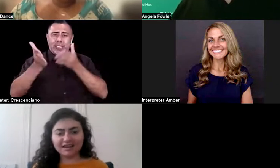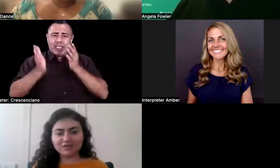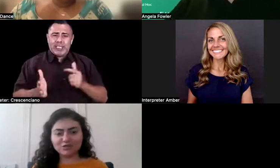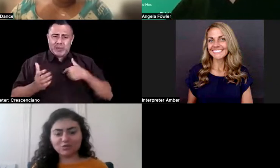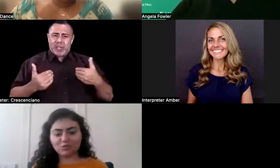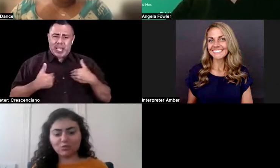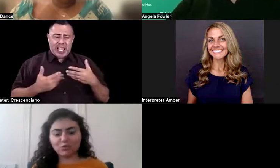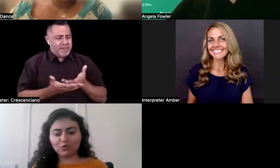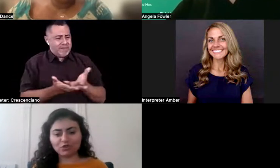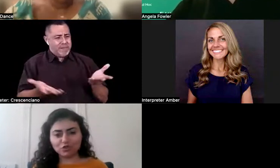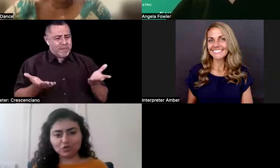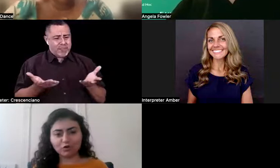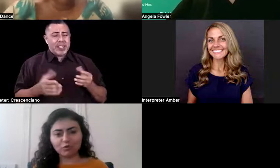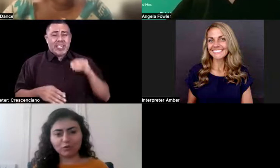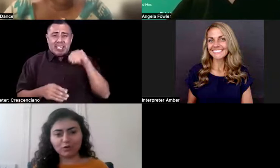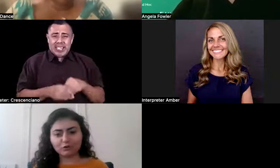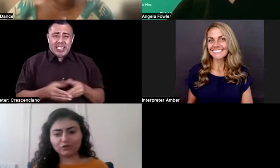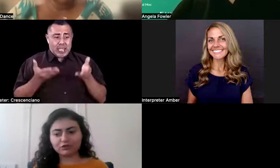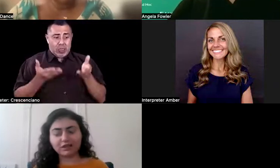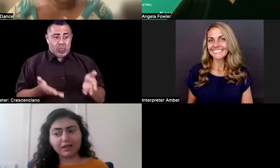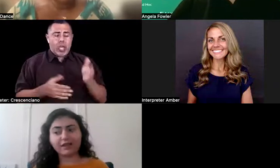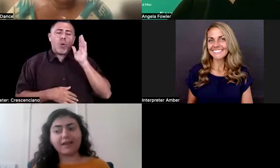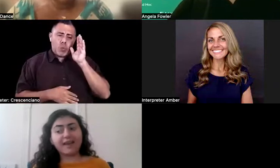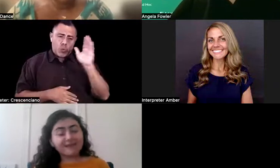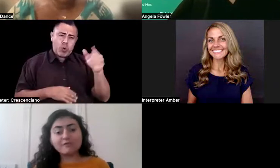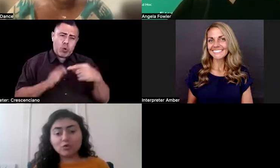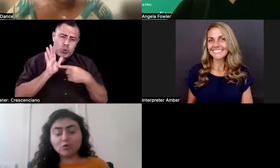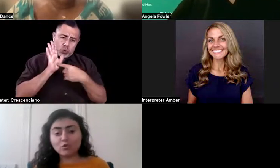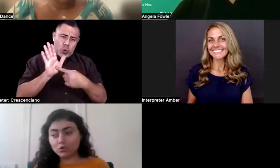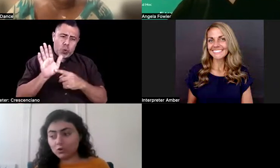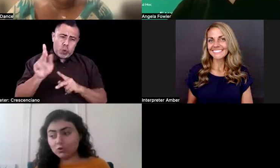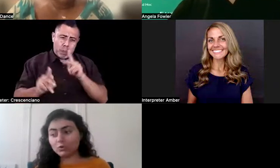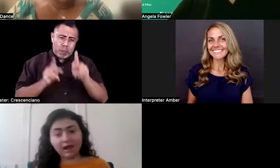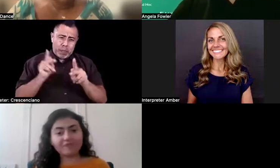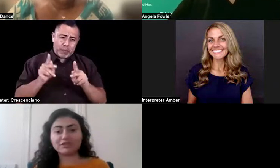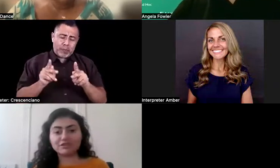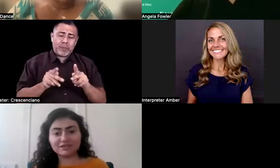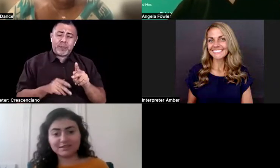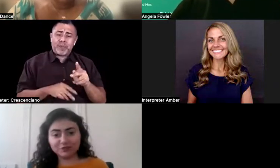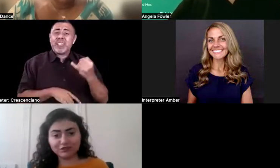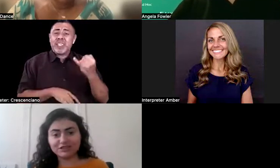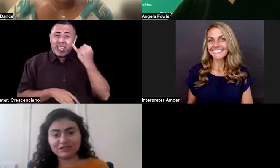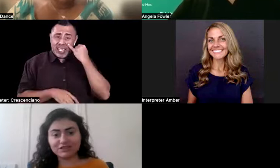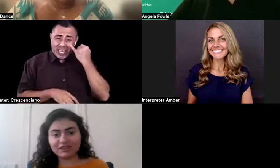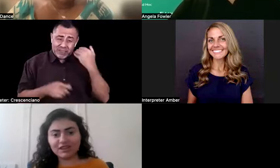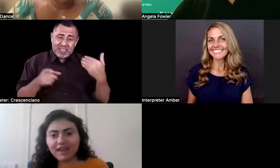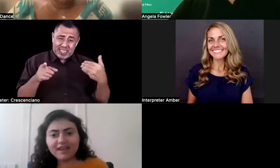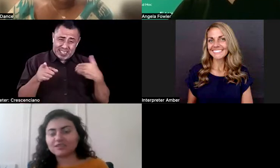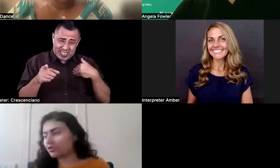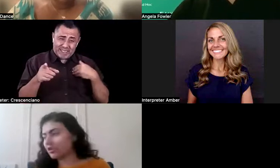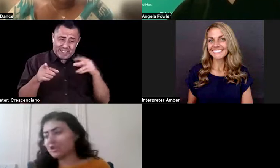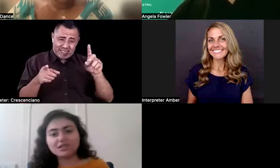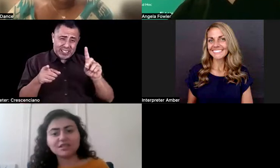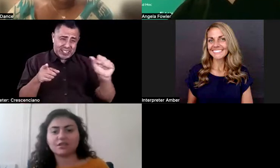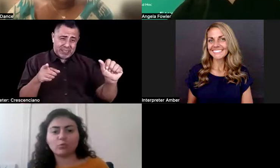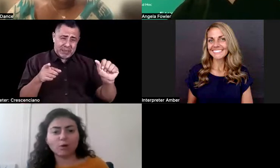that, we'll, we'll show people that like, if you do have a disability, hey,